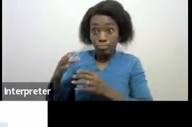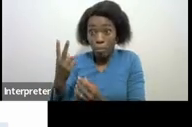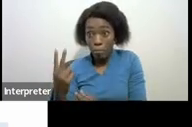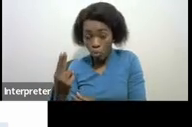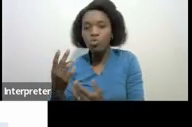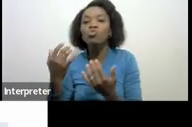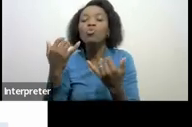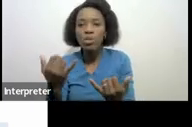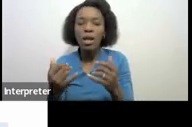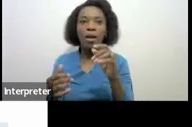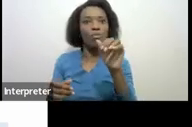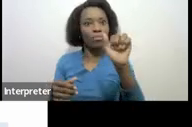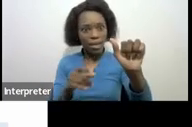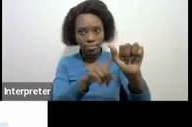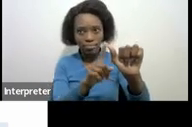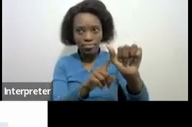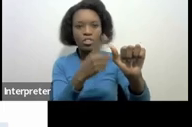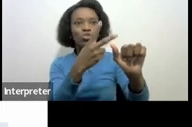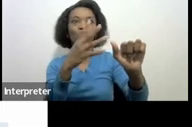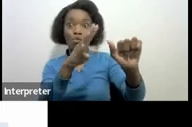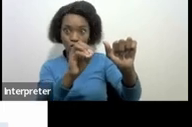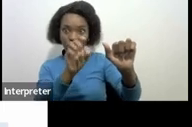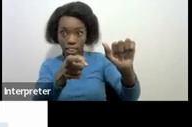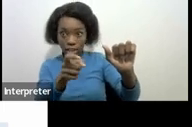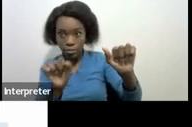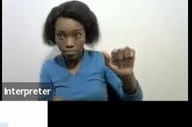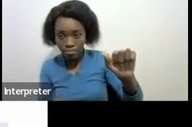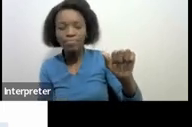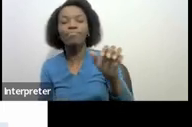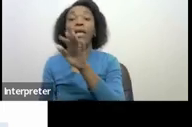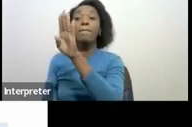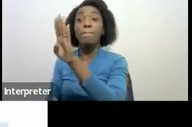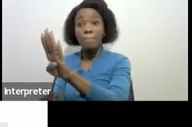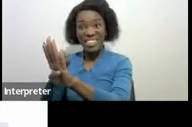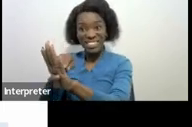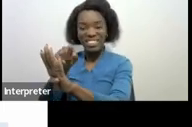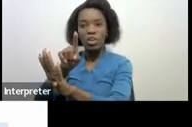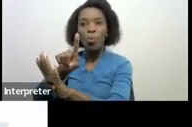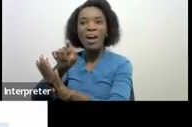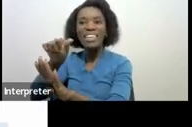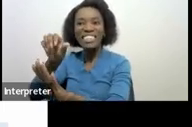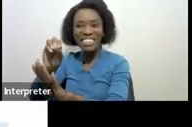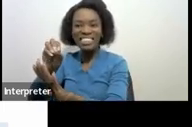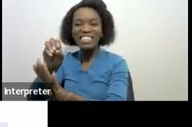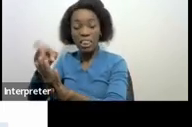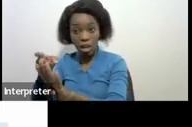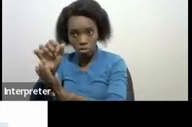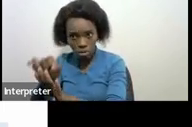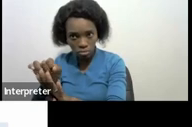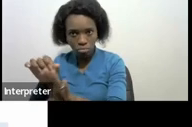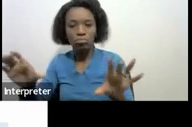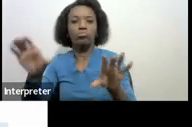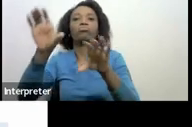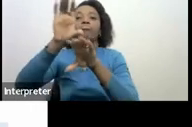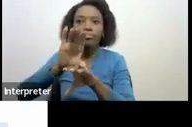from agent A which was $240,000 and then from agent B which was $160,000. And then during the year